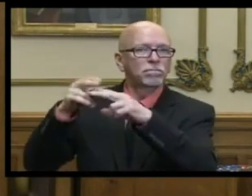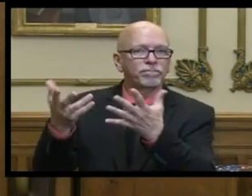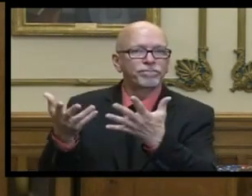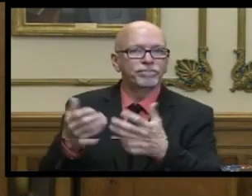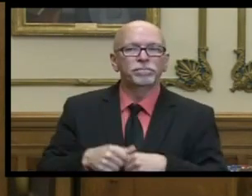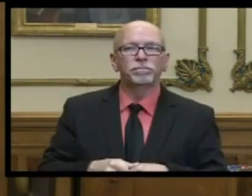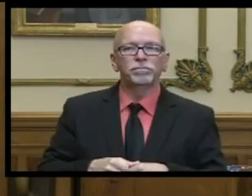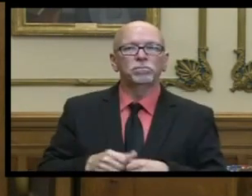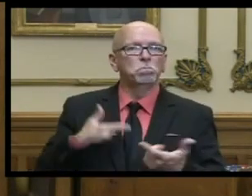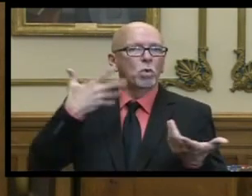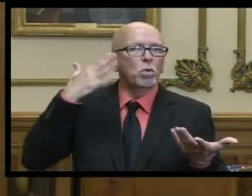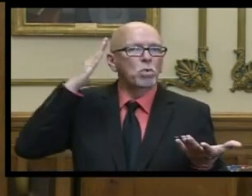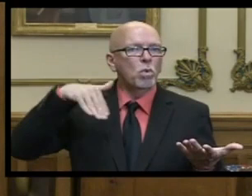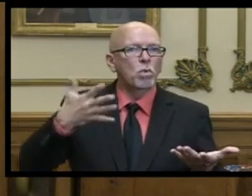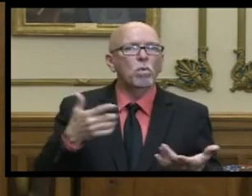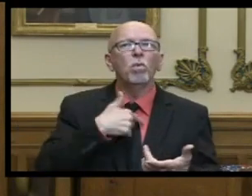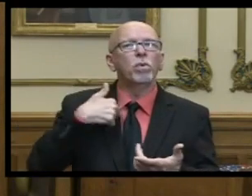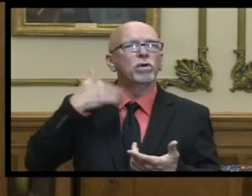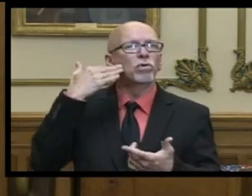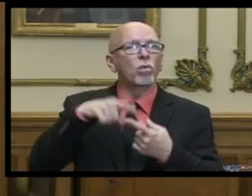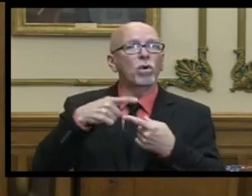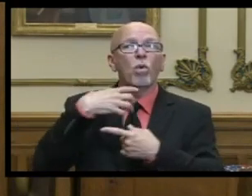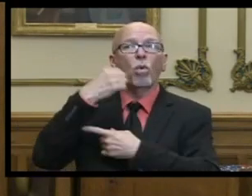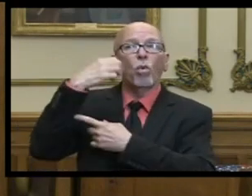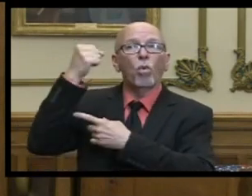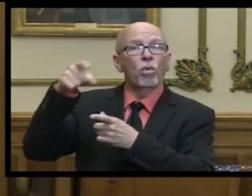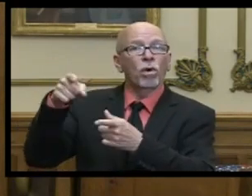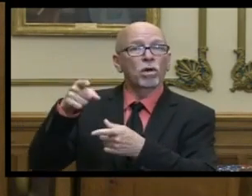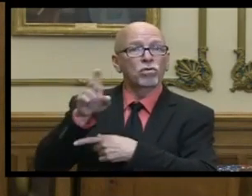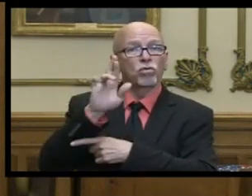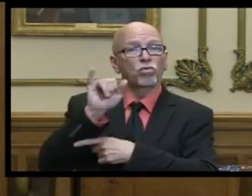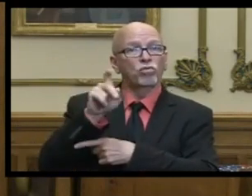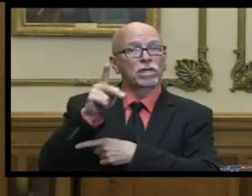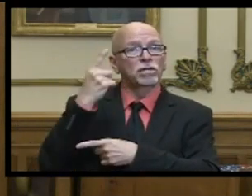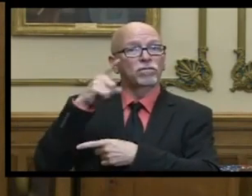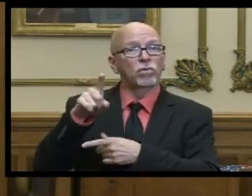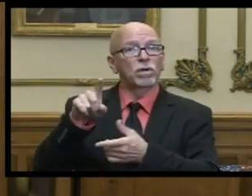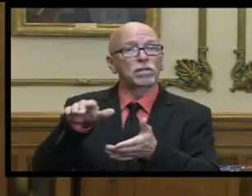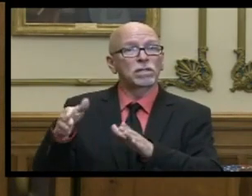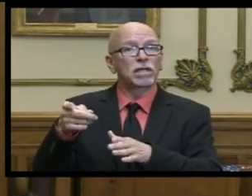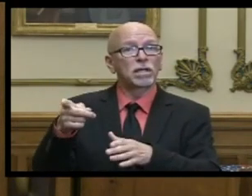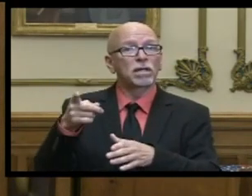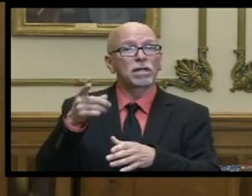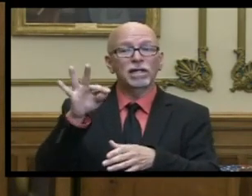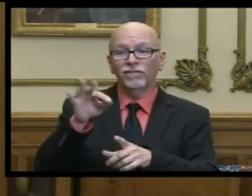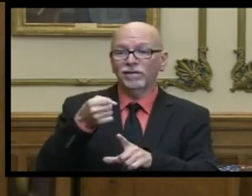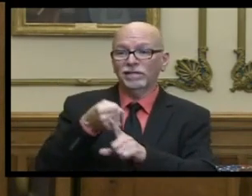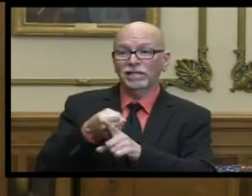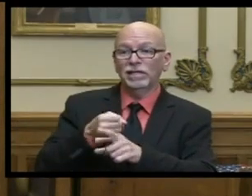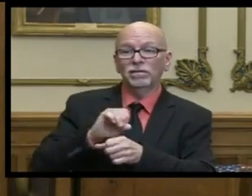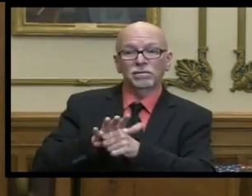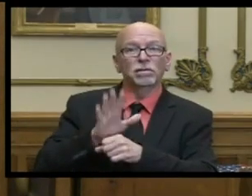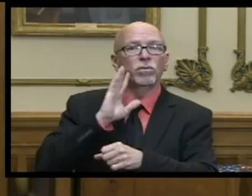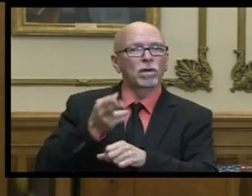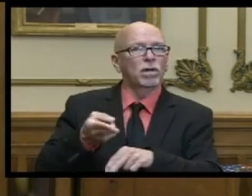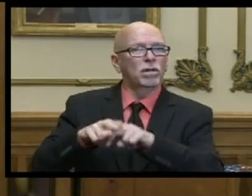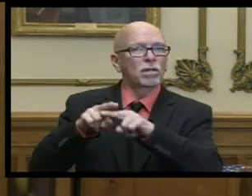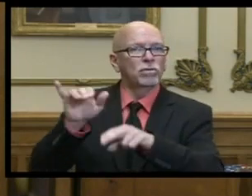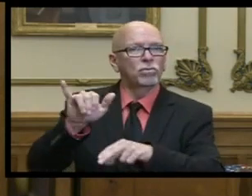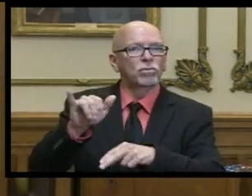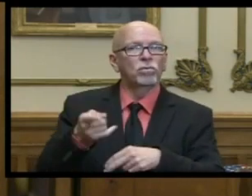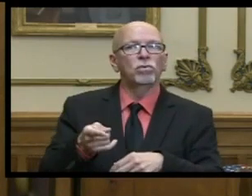up until now we know that as you age the risk of mortality from being a case increases significantly